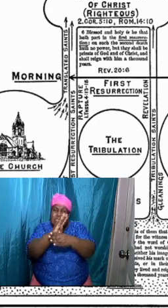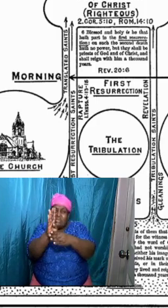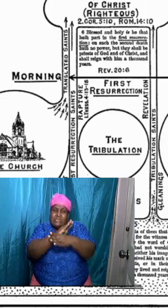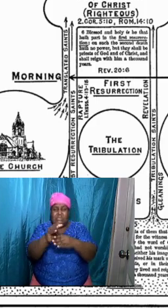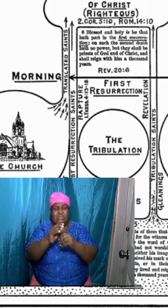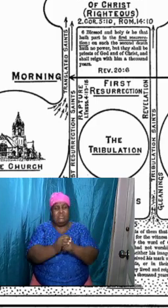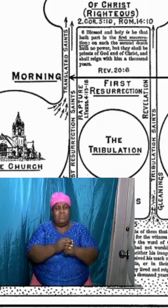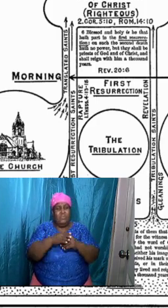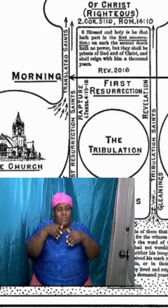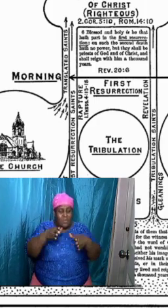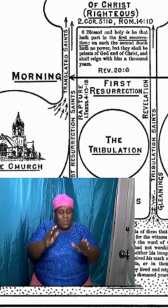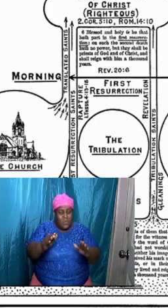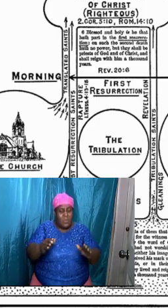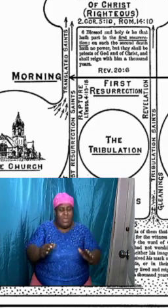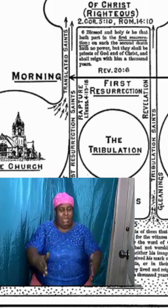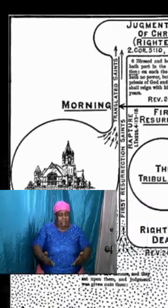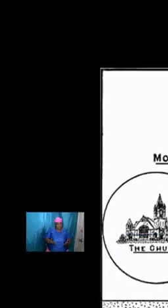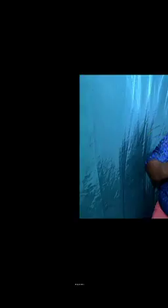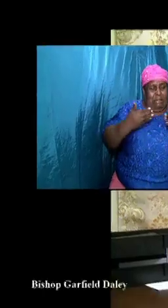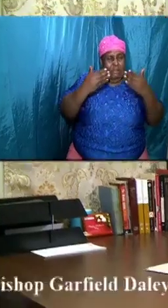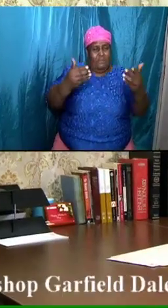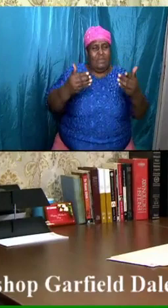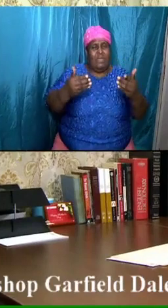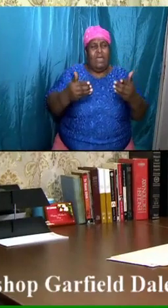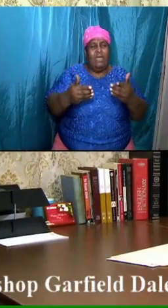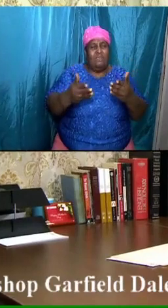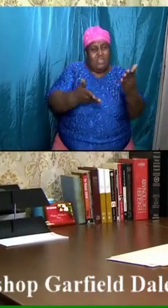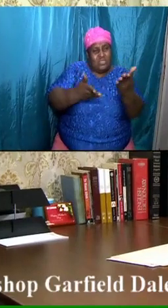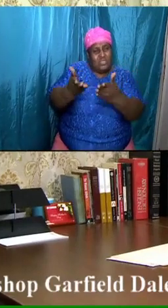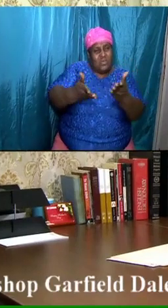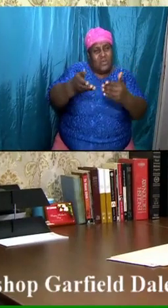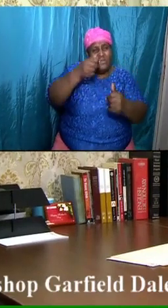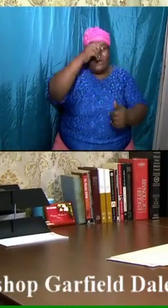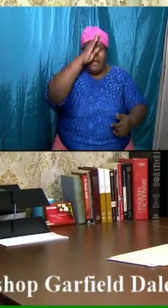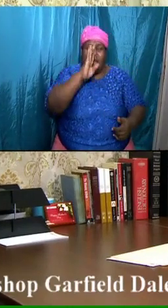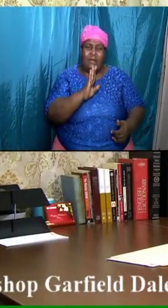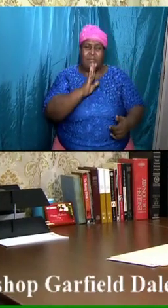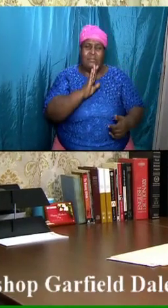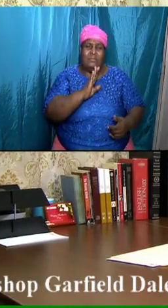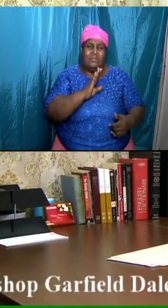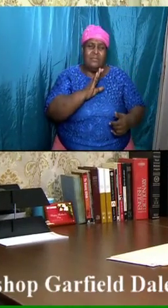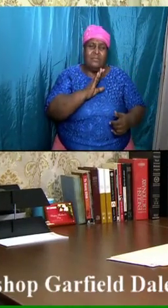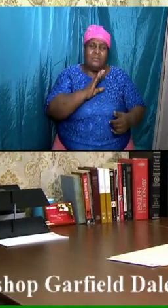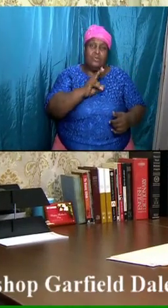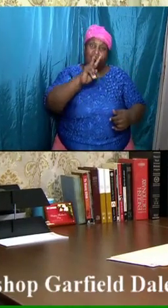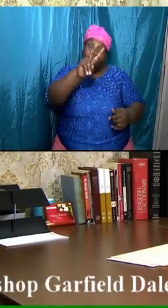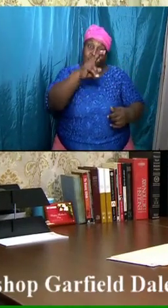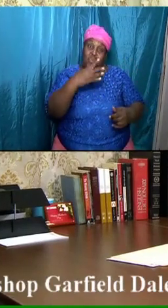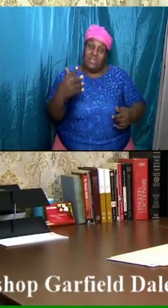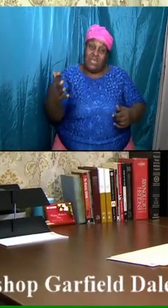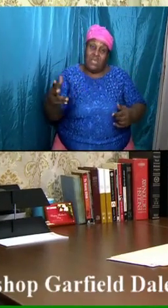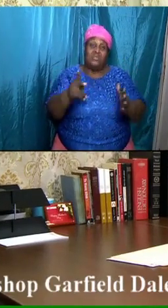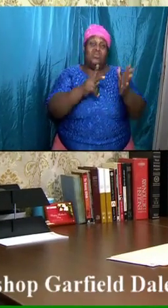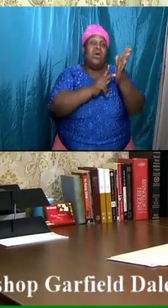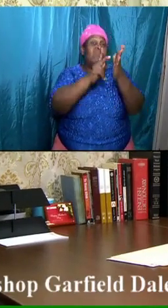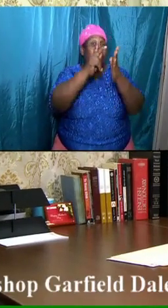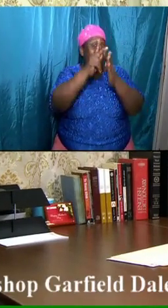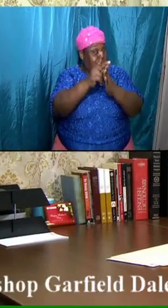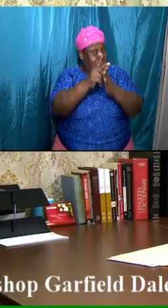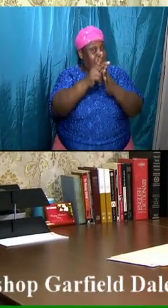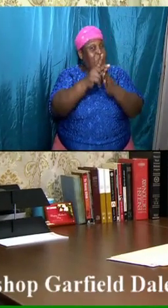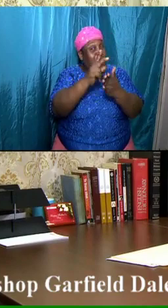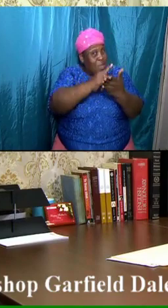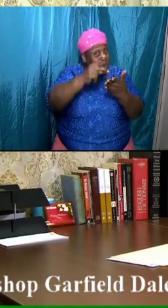our lives of service to him. And so there are two things that represent the primary